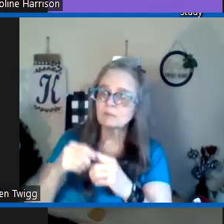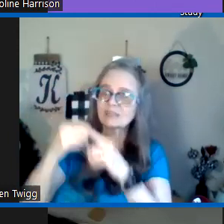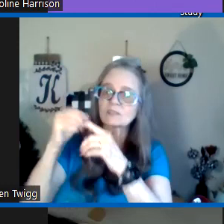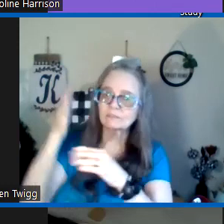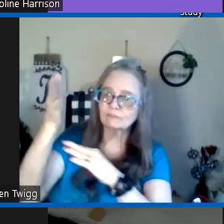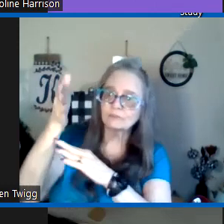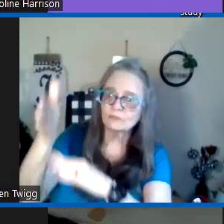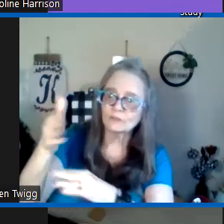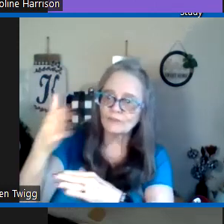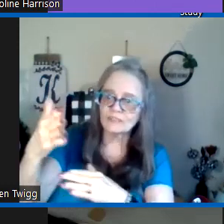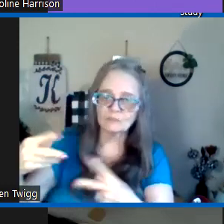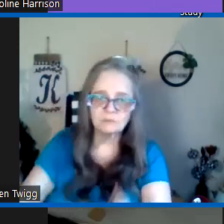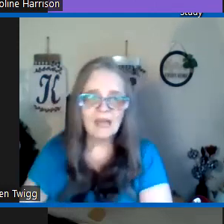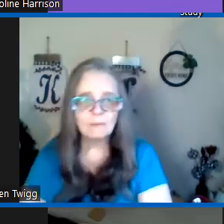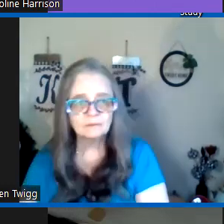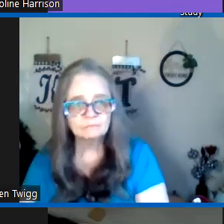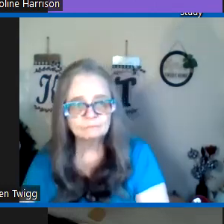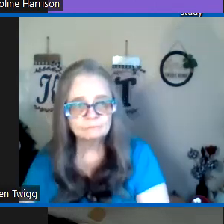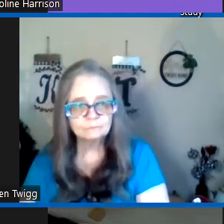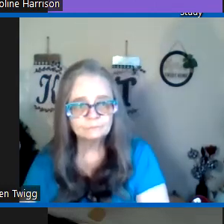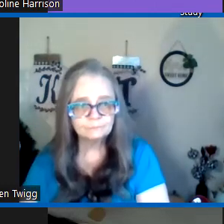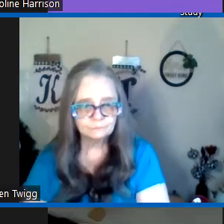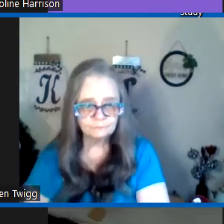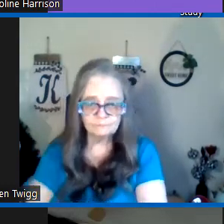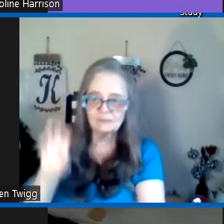especially future things that would happen